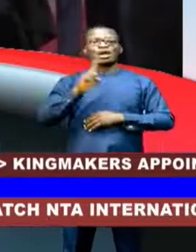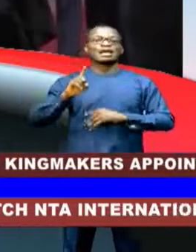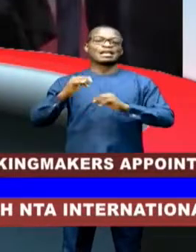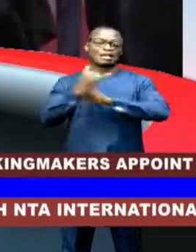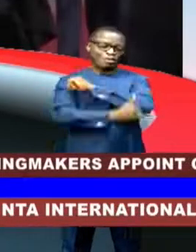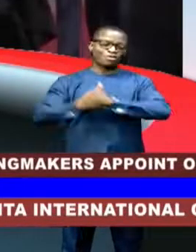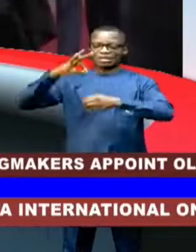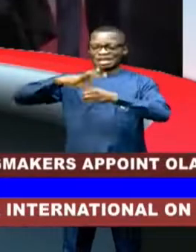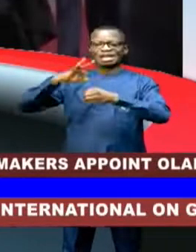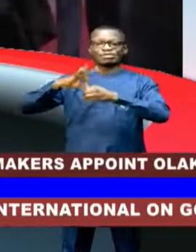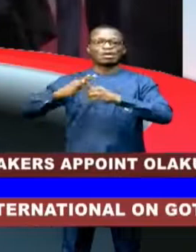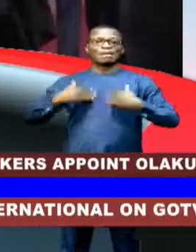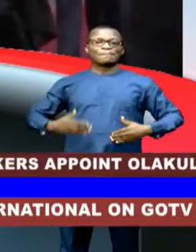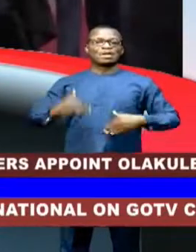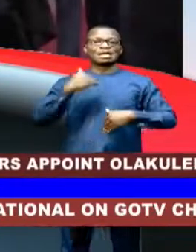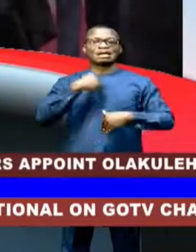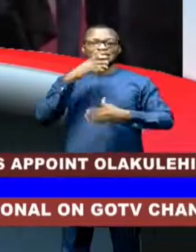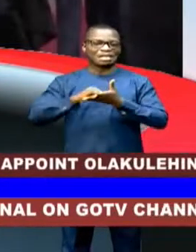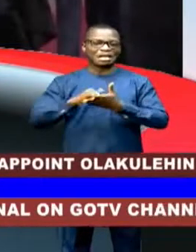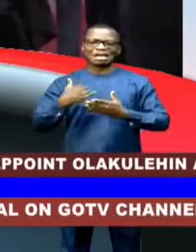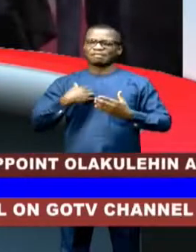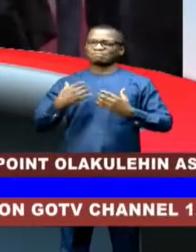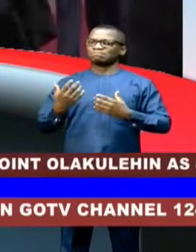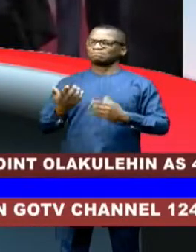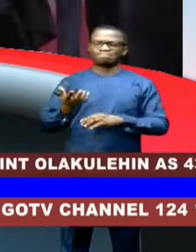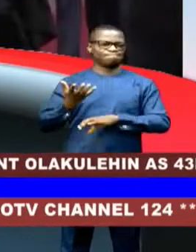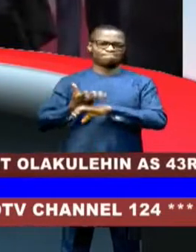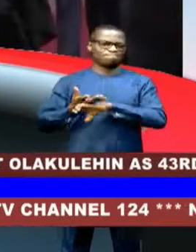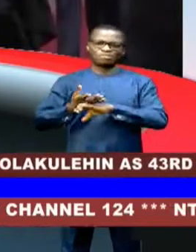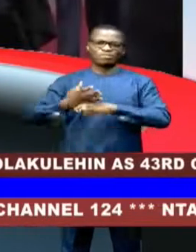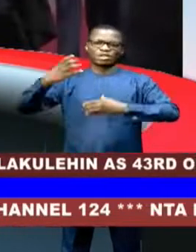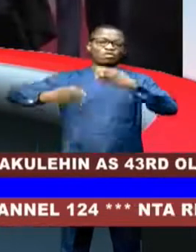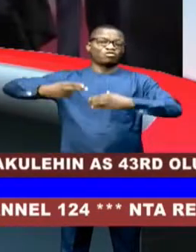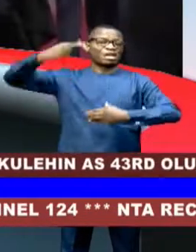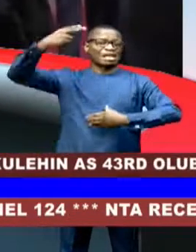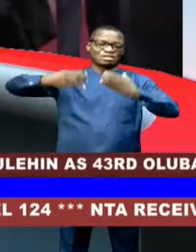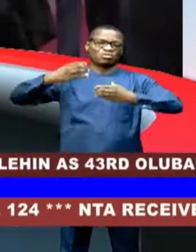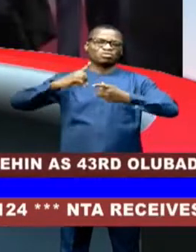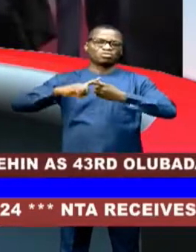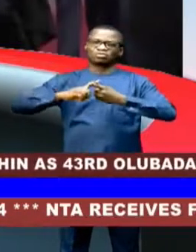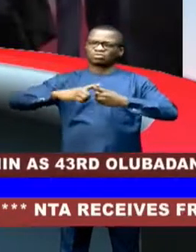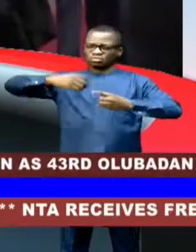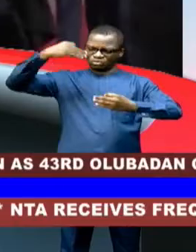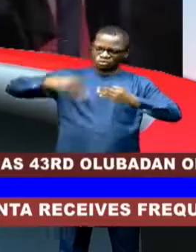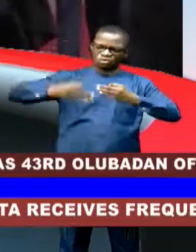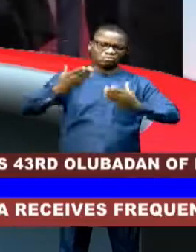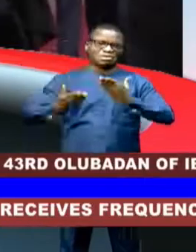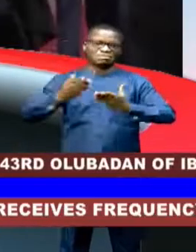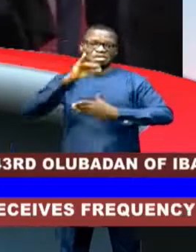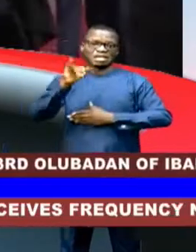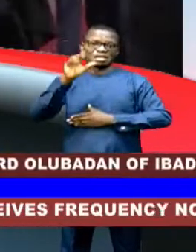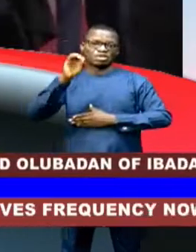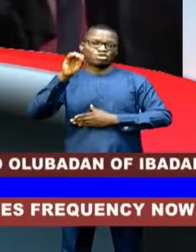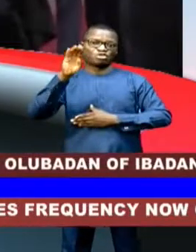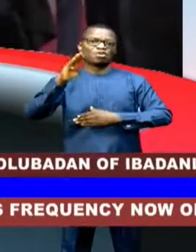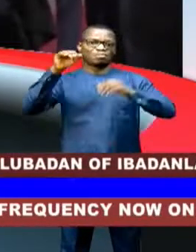says that it had appealed to the country's highest court to rule on whether Ex-President Jacob Zuma can stand in general election in